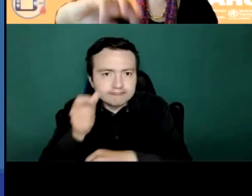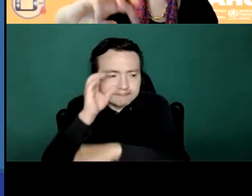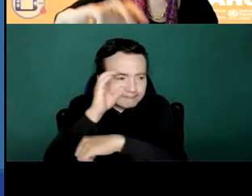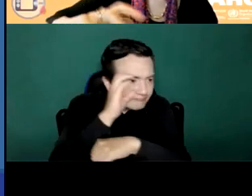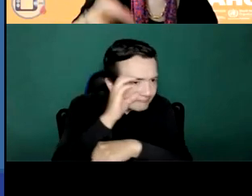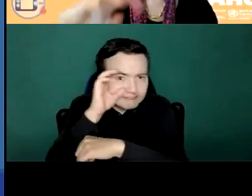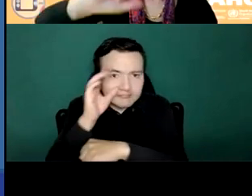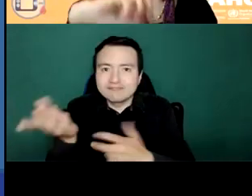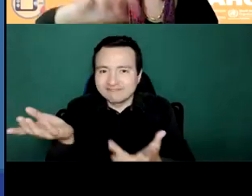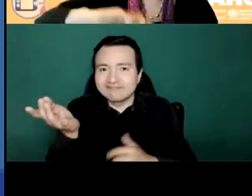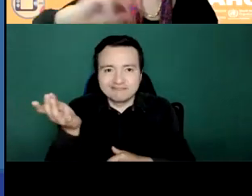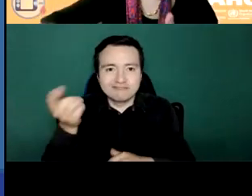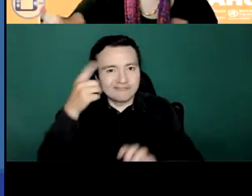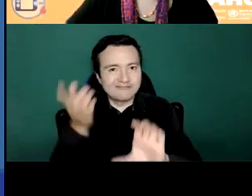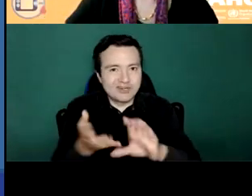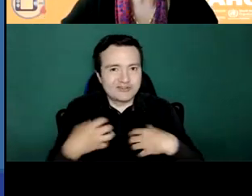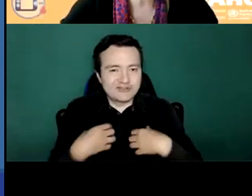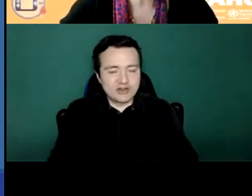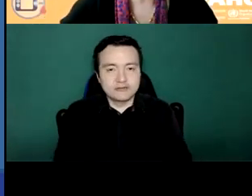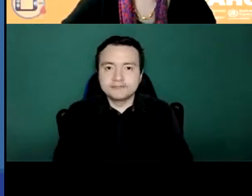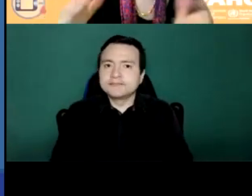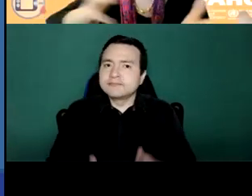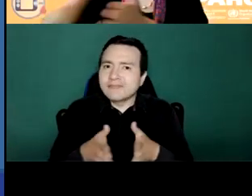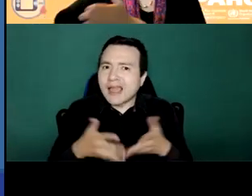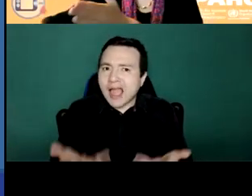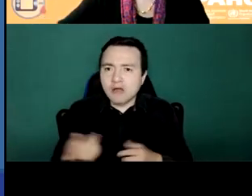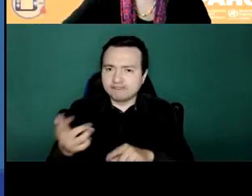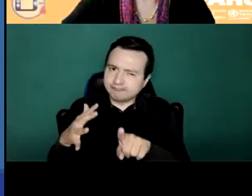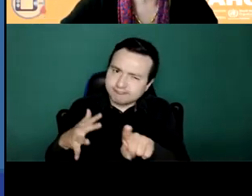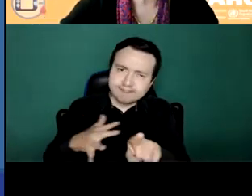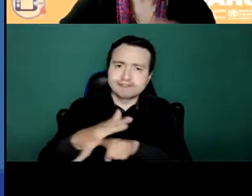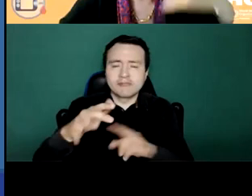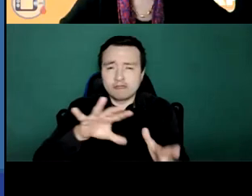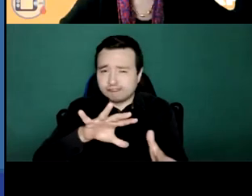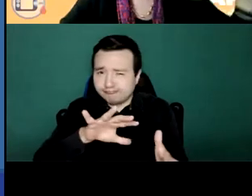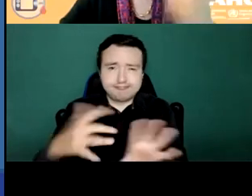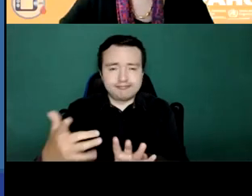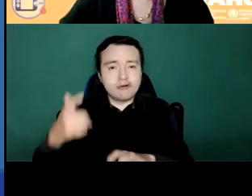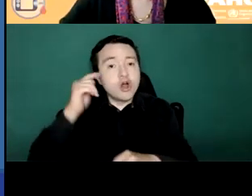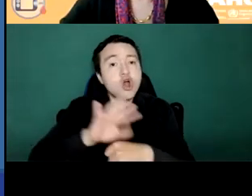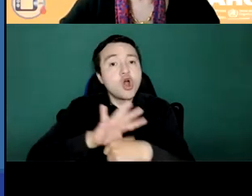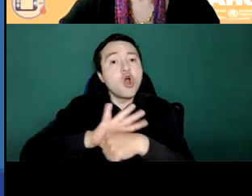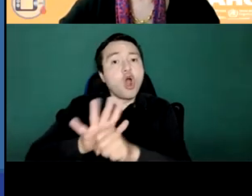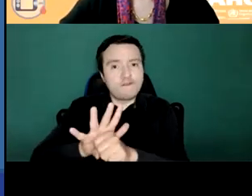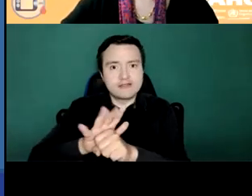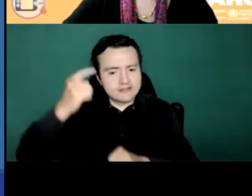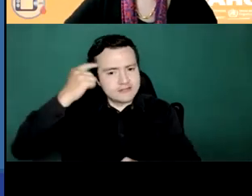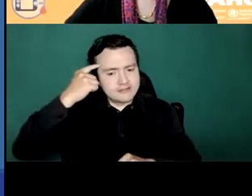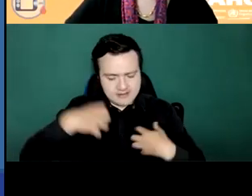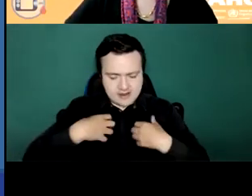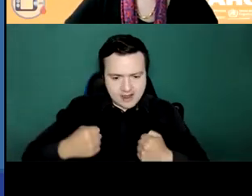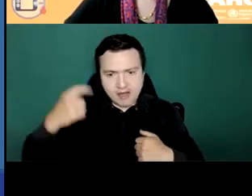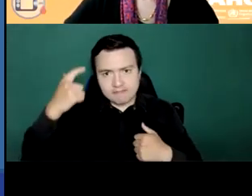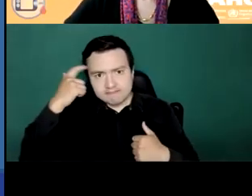follow the impact of covet 19 and mental condition of people and matters related